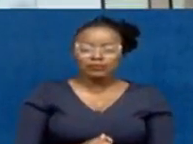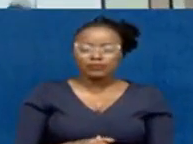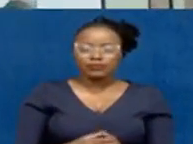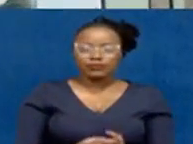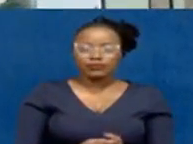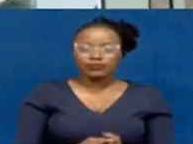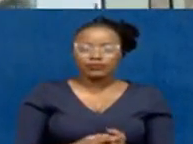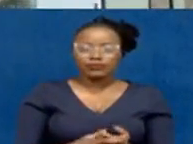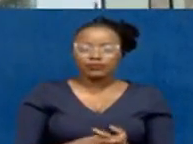and TV, Nairobi.